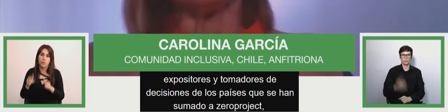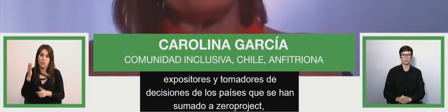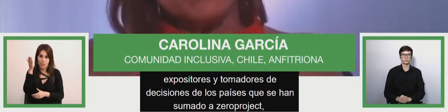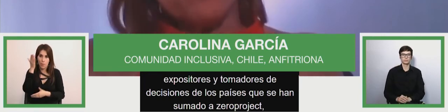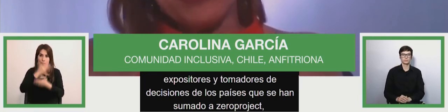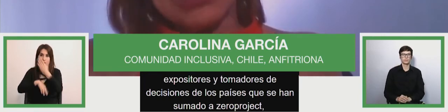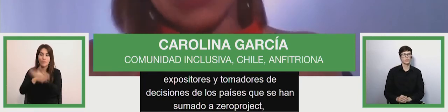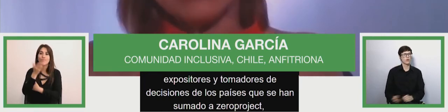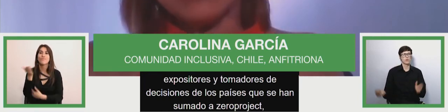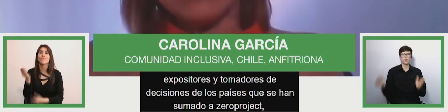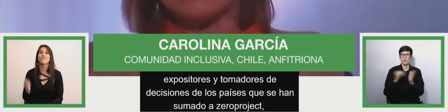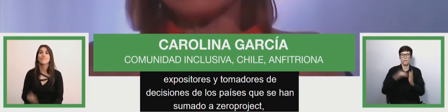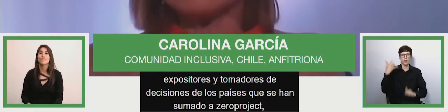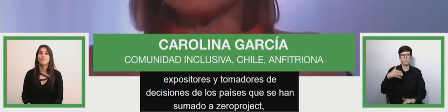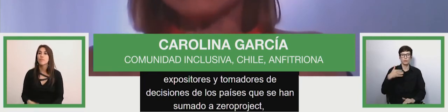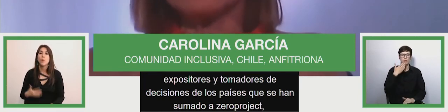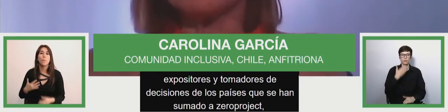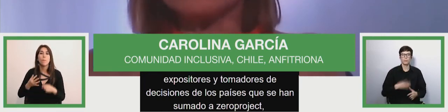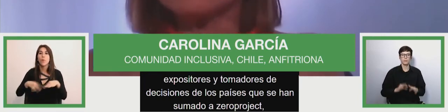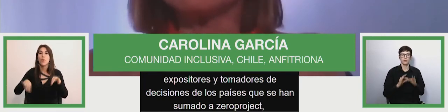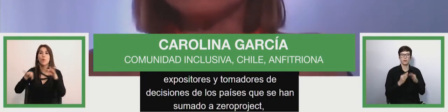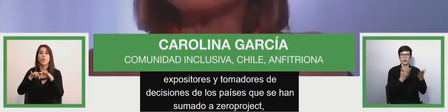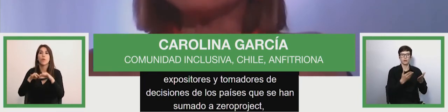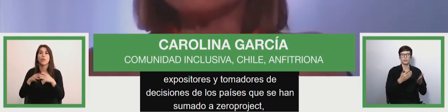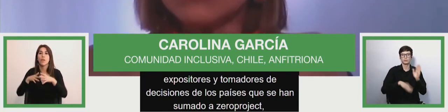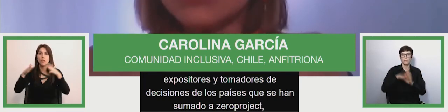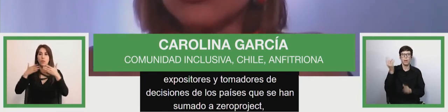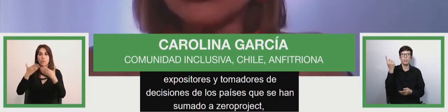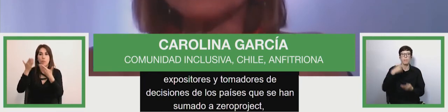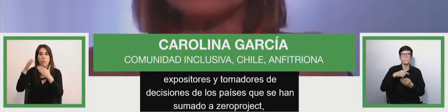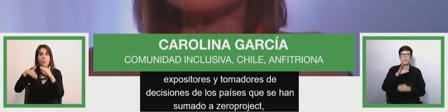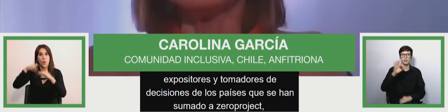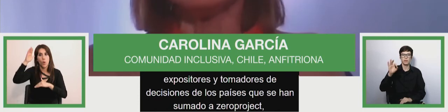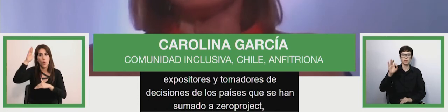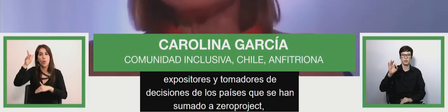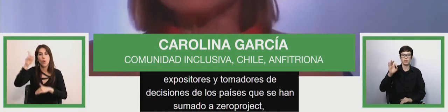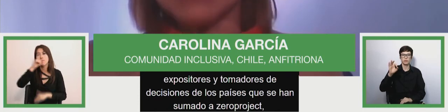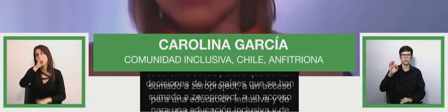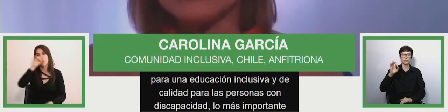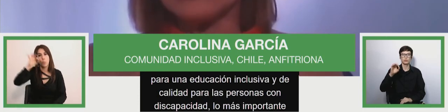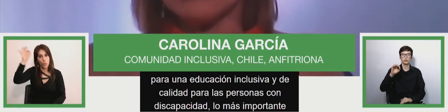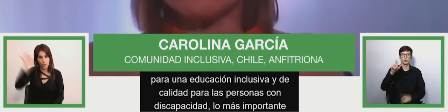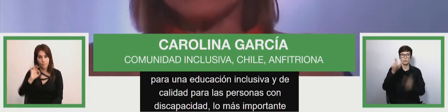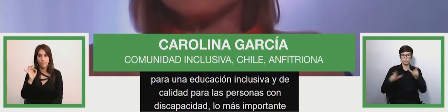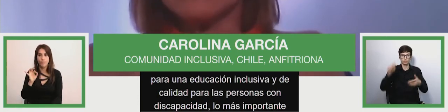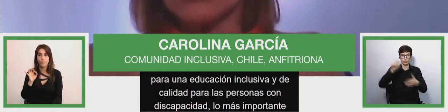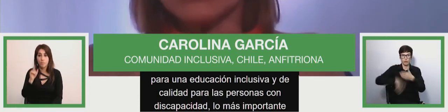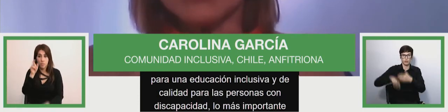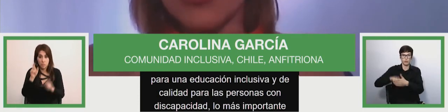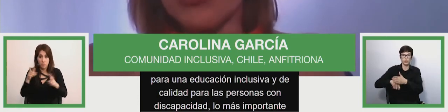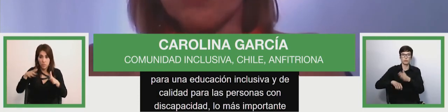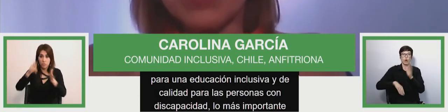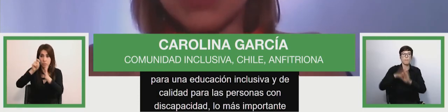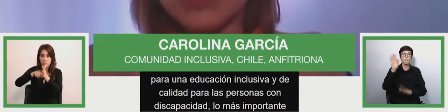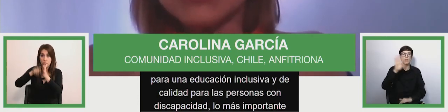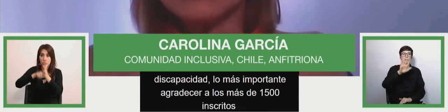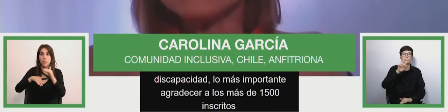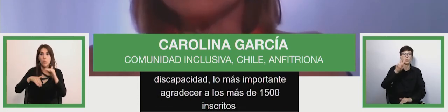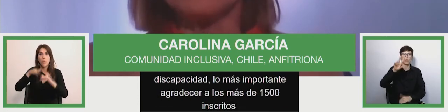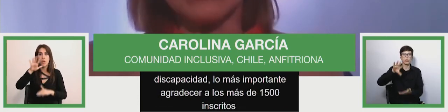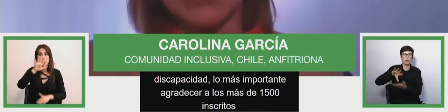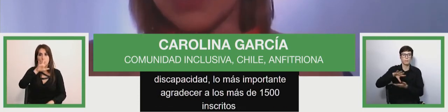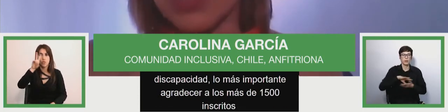have disability and the most important to think the more than 1500 people inscribed